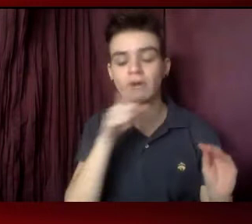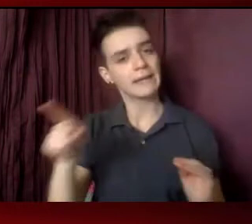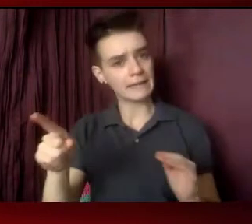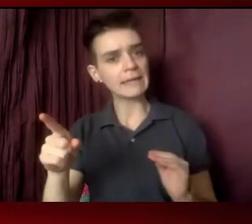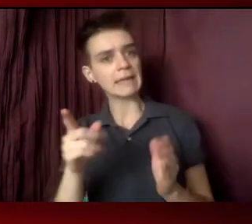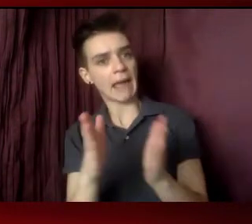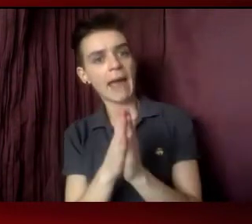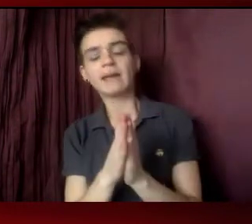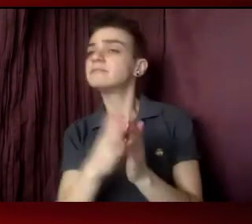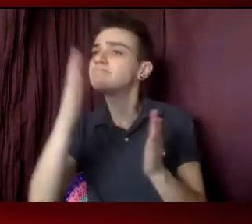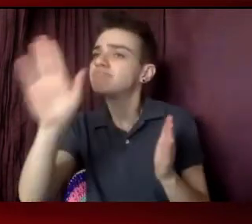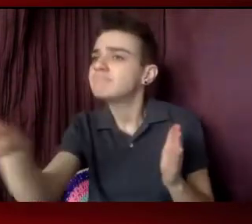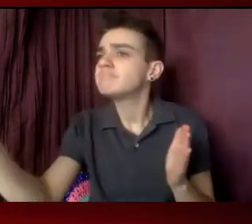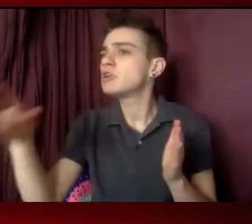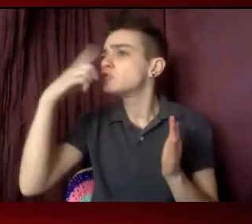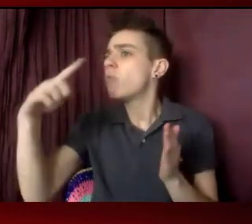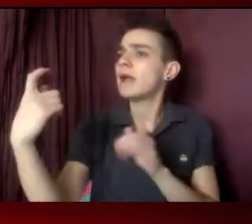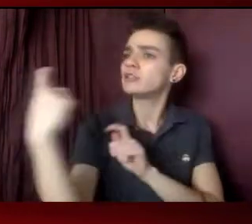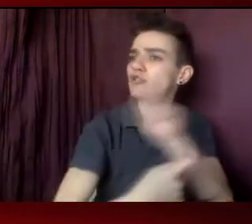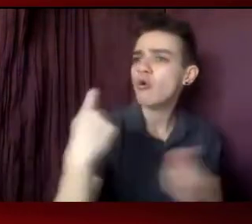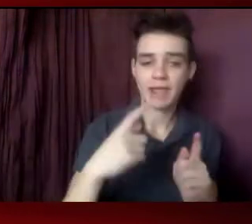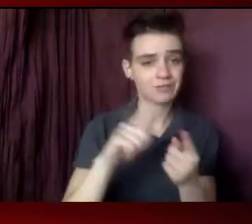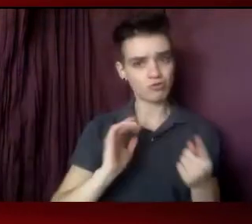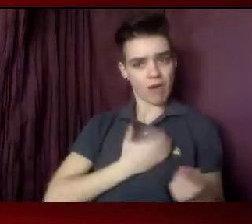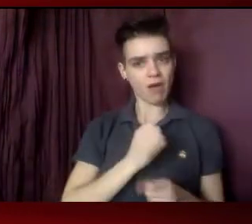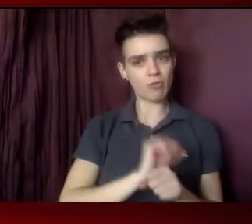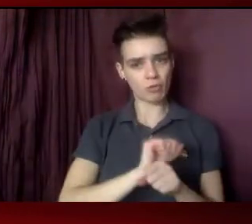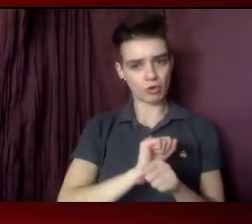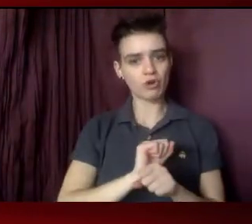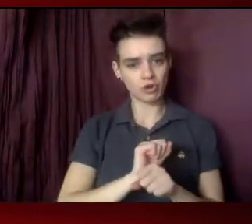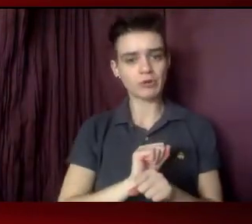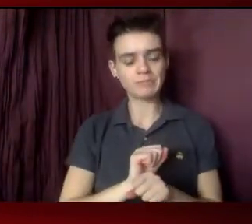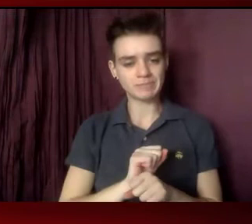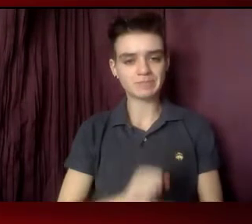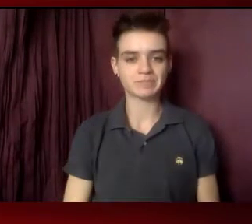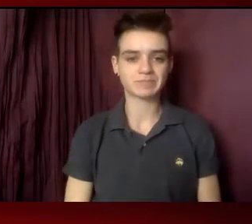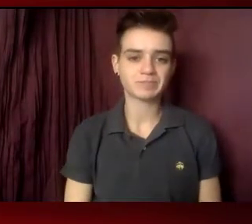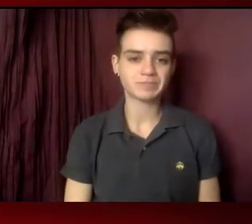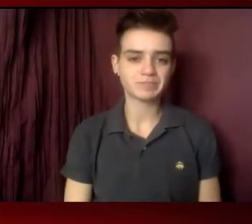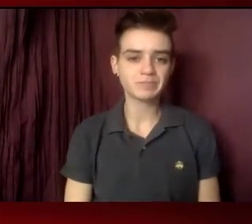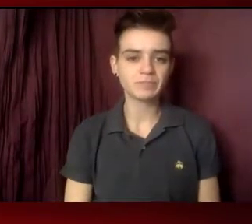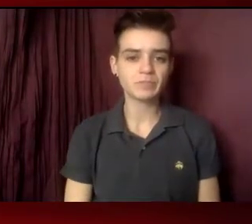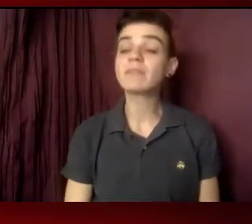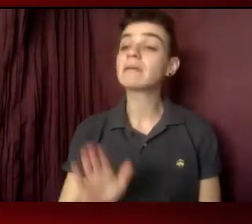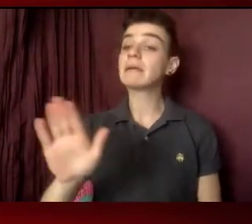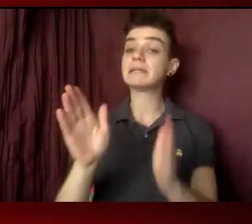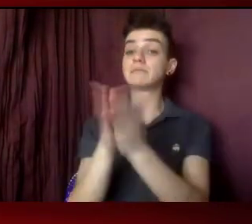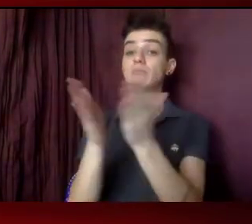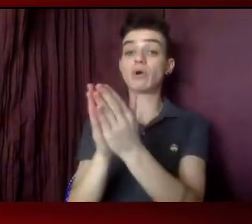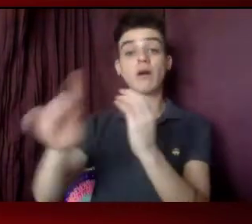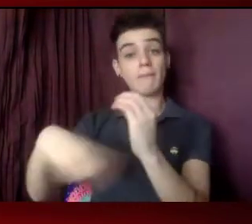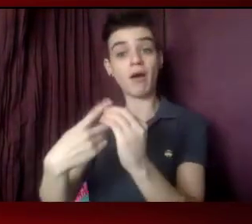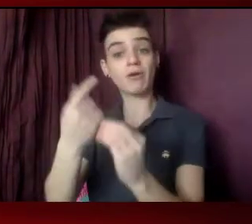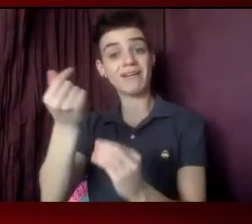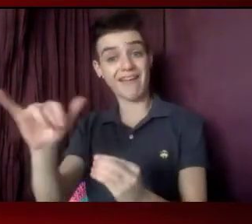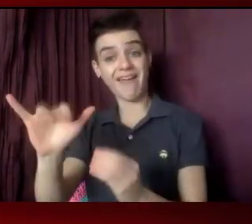to our work the proceeds from his book about a gay character, a bunny rabbit who wanted to be